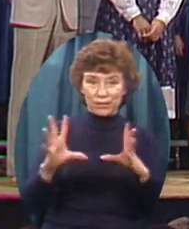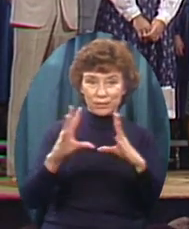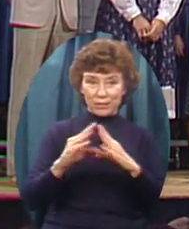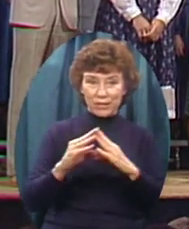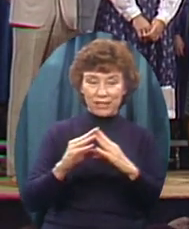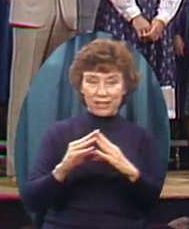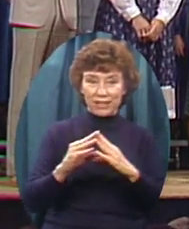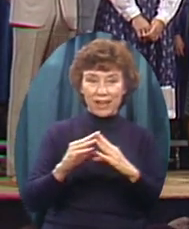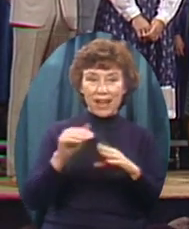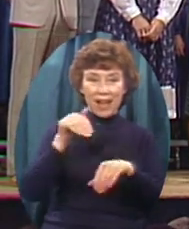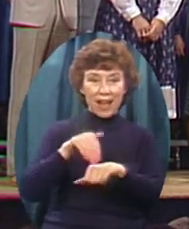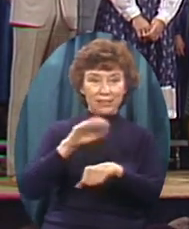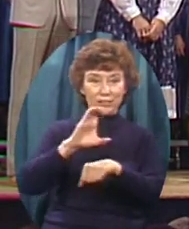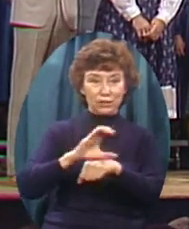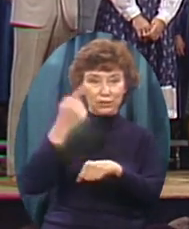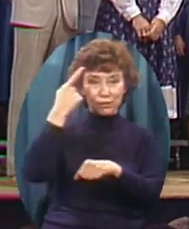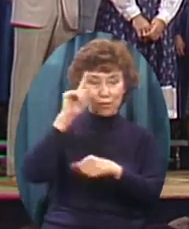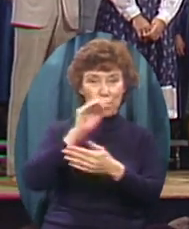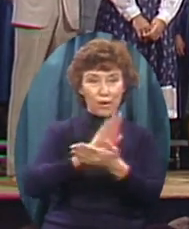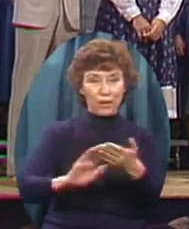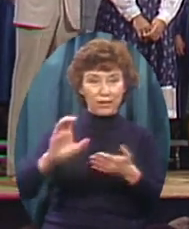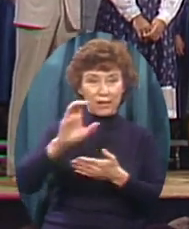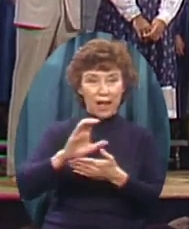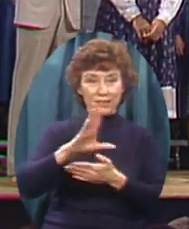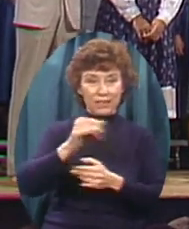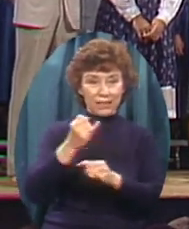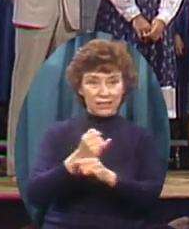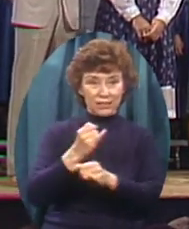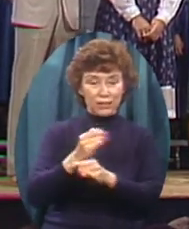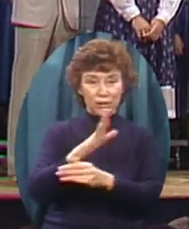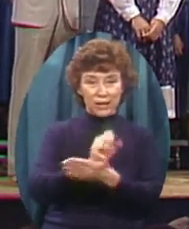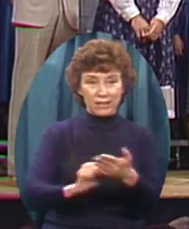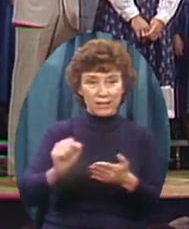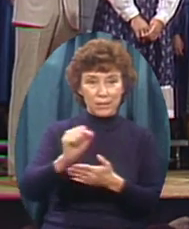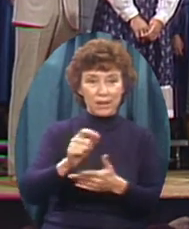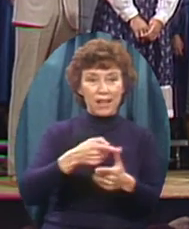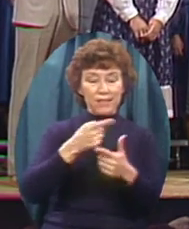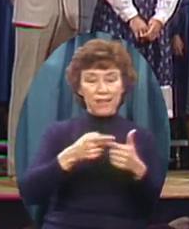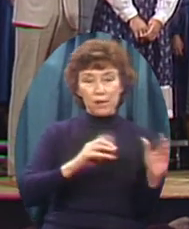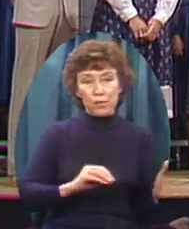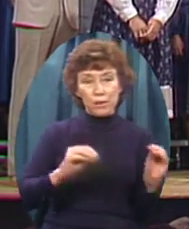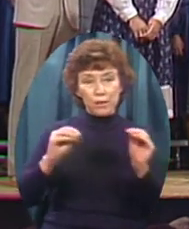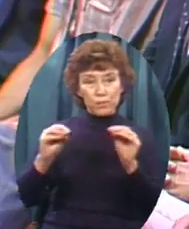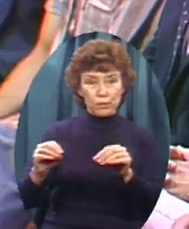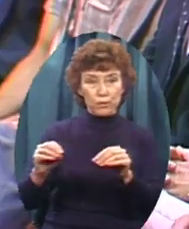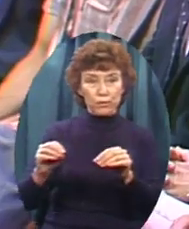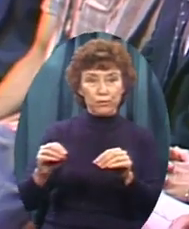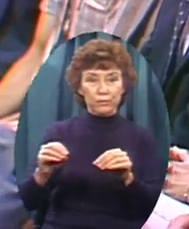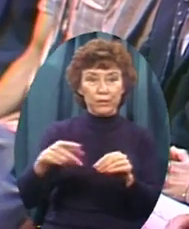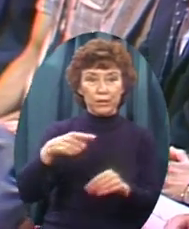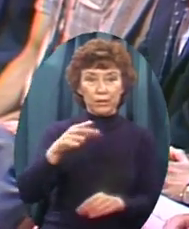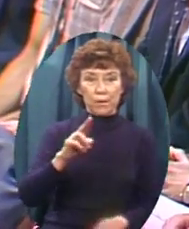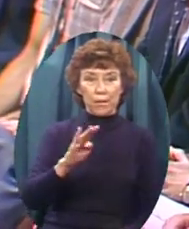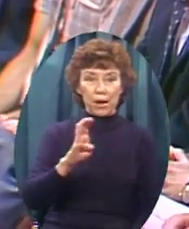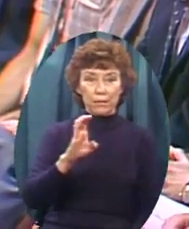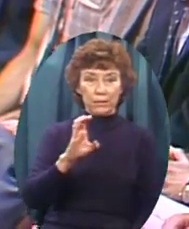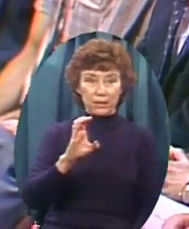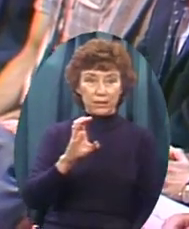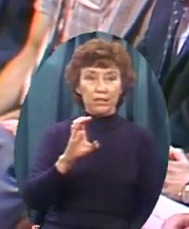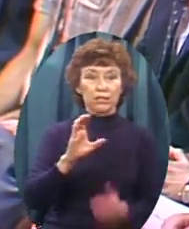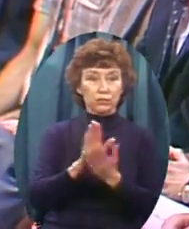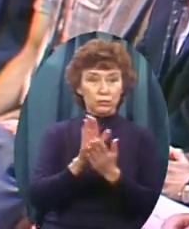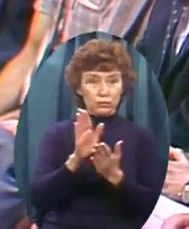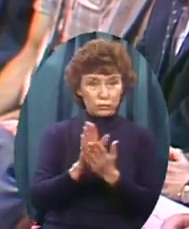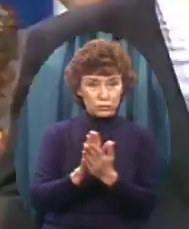Road Were our dormitories And then later we moved To Ruffner School Condemned at that time By the city They wouldn't use it For